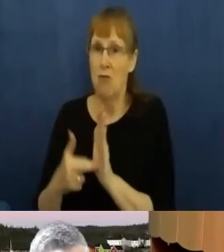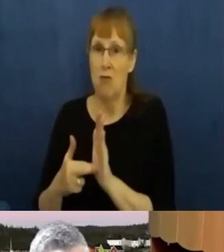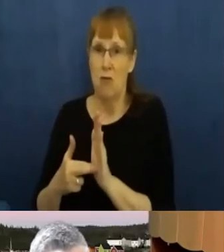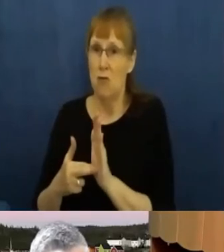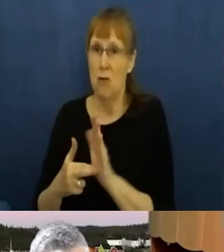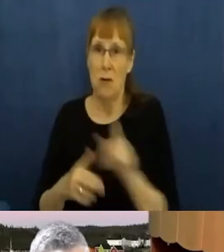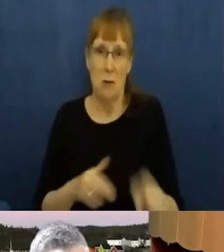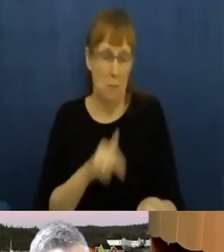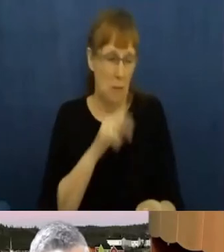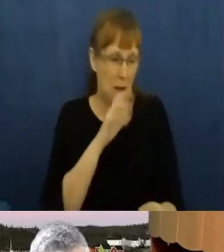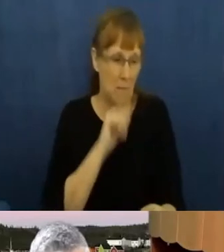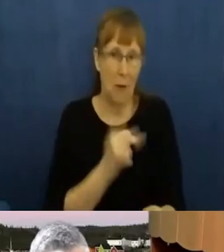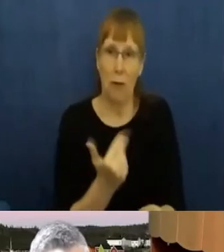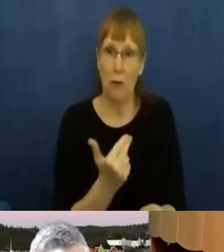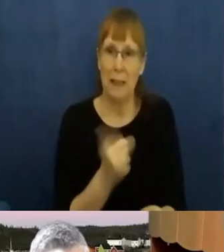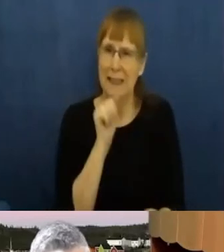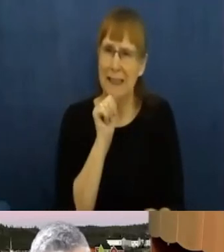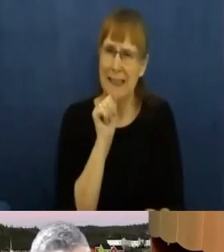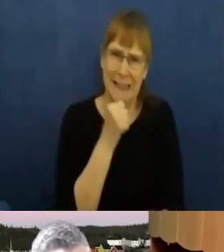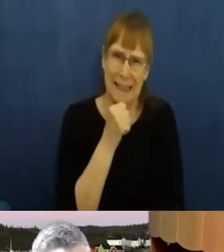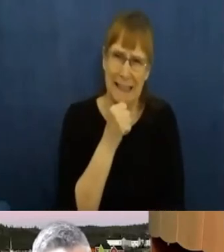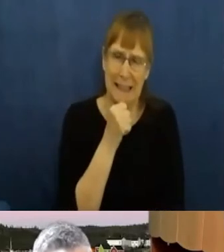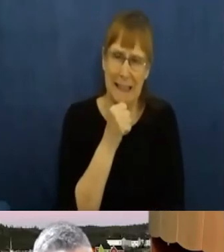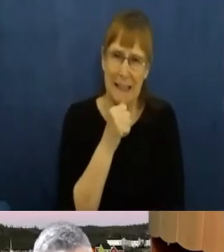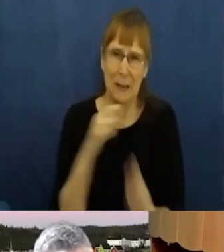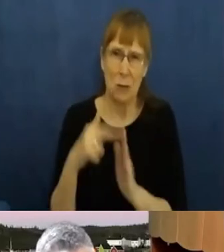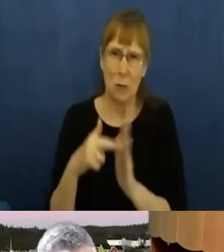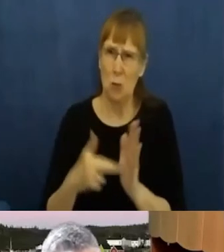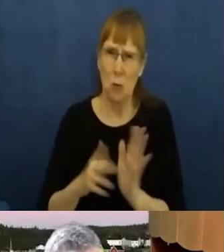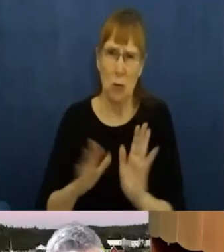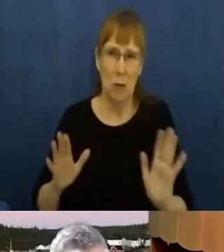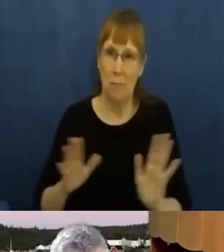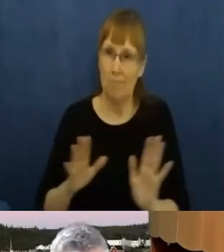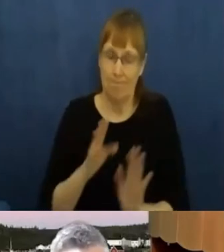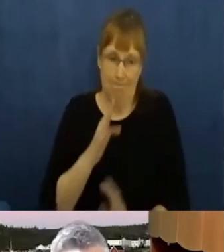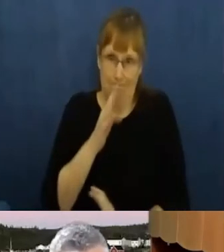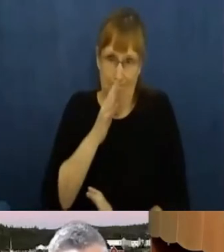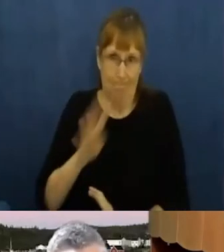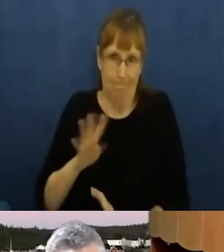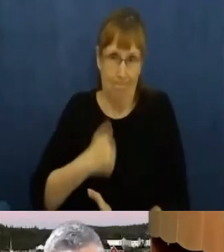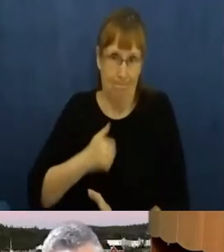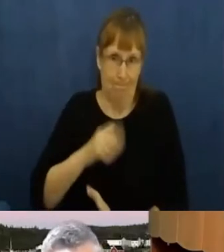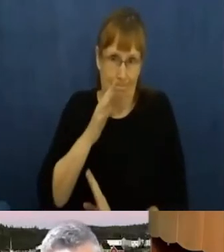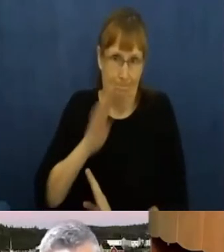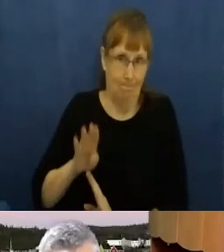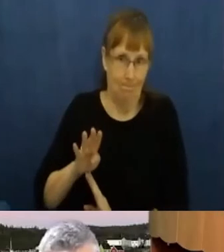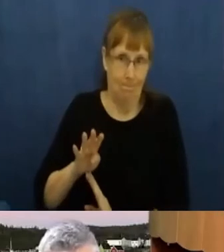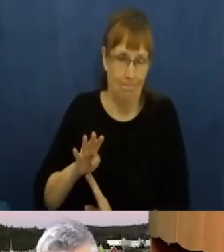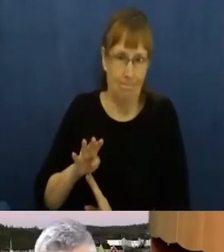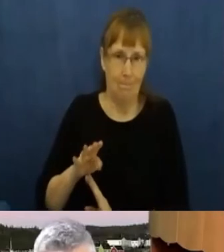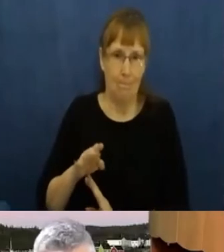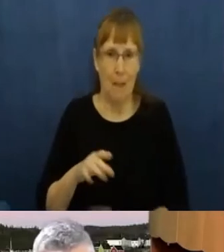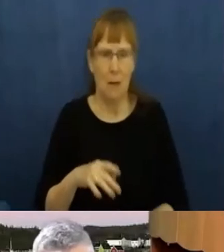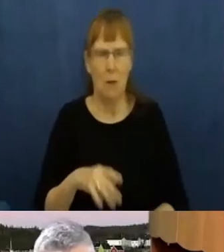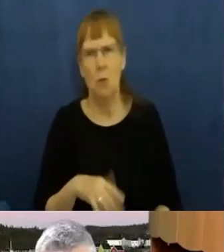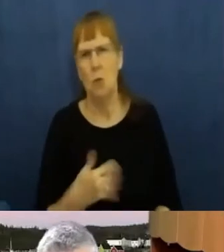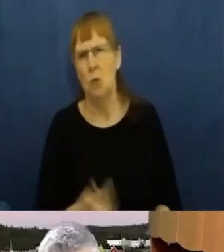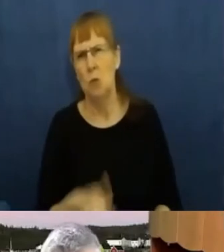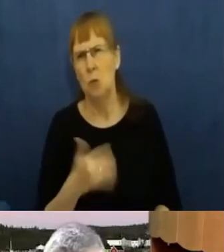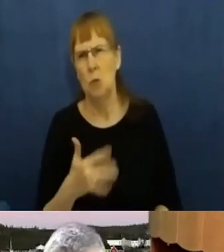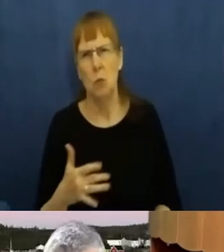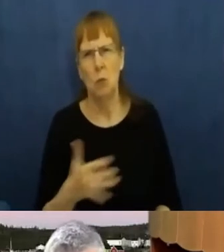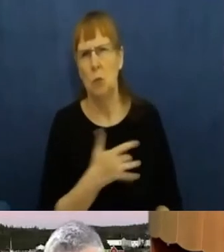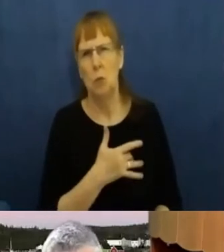And those really, really very heartfelt stories and a lot of them